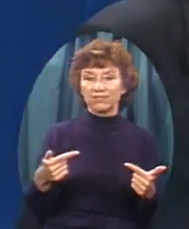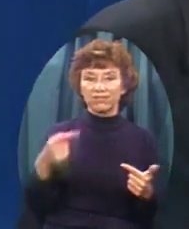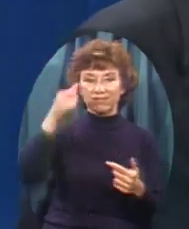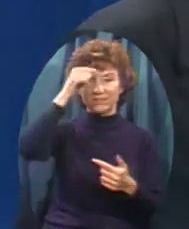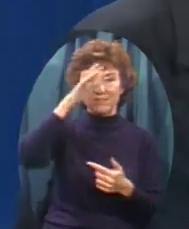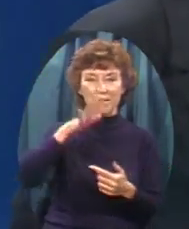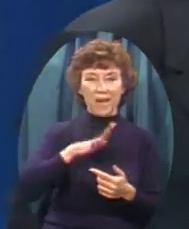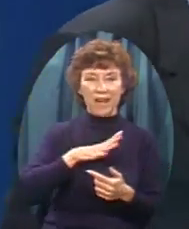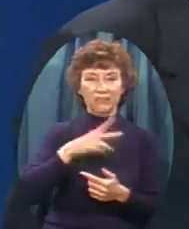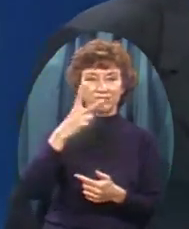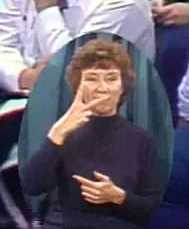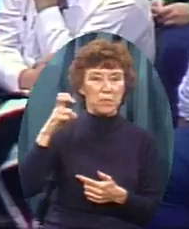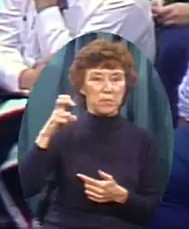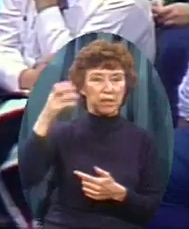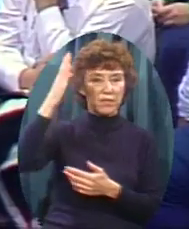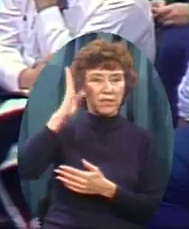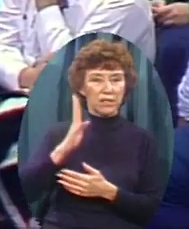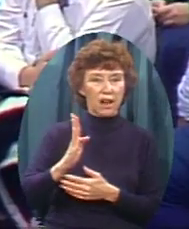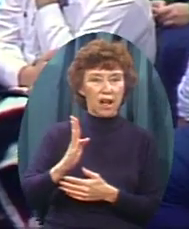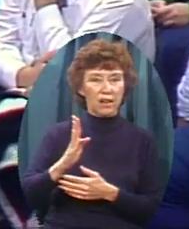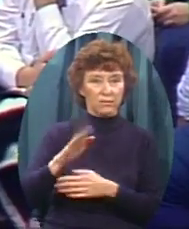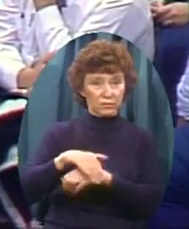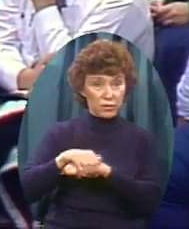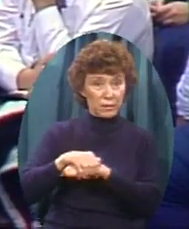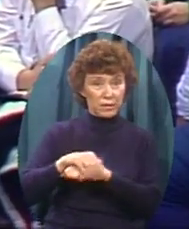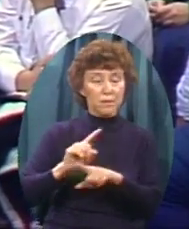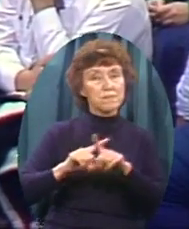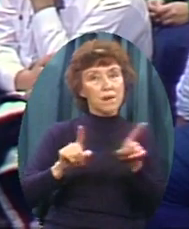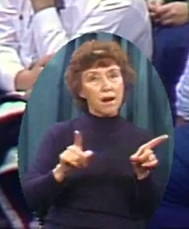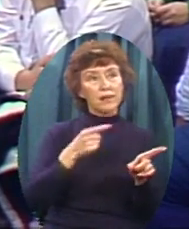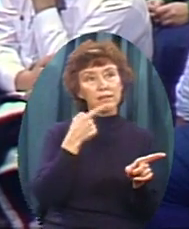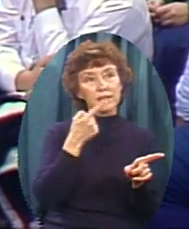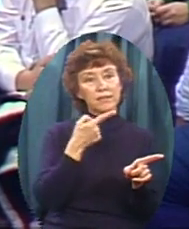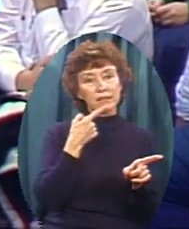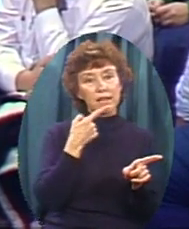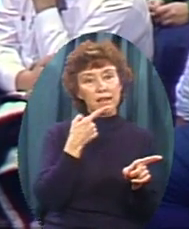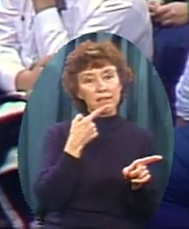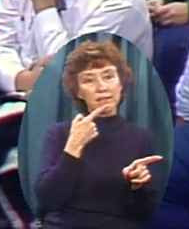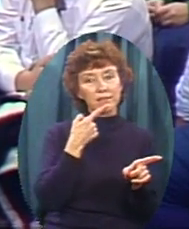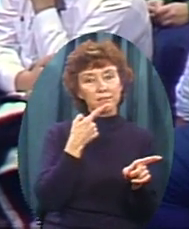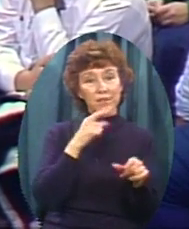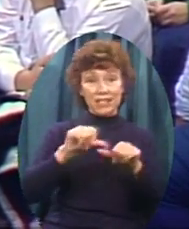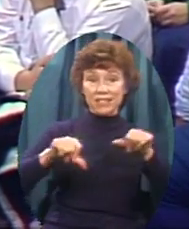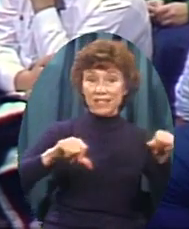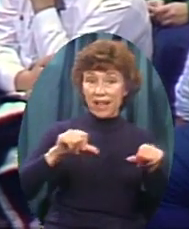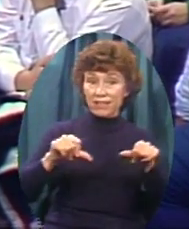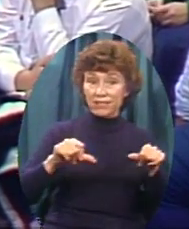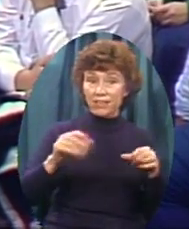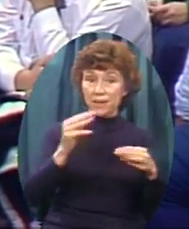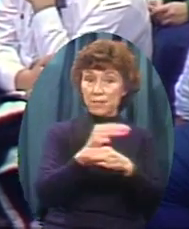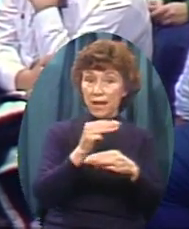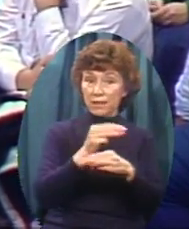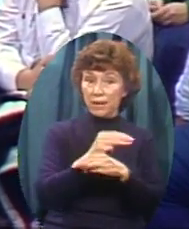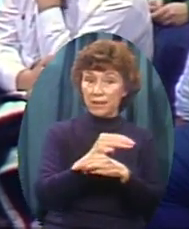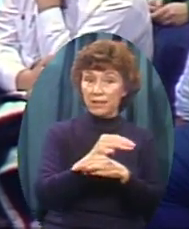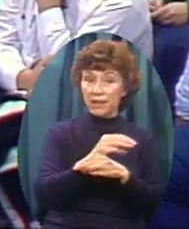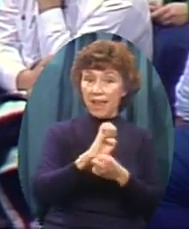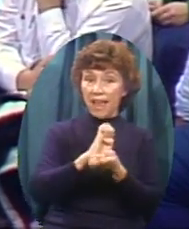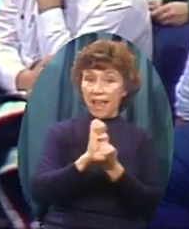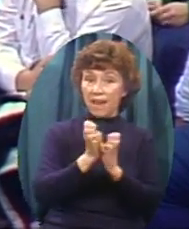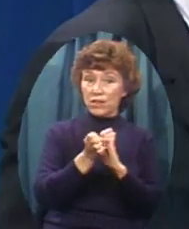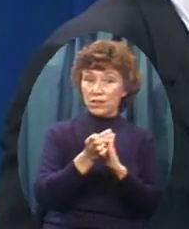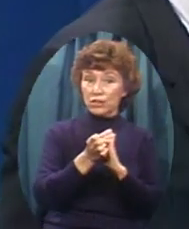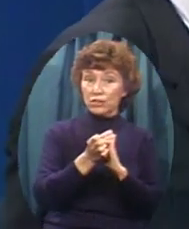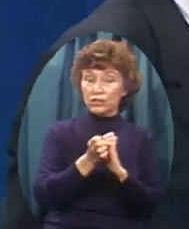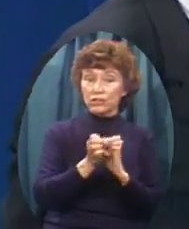But he said Mathematically And scientifically Evolution won't fly anymore For me He said Now I'm not going to say